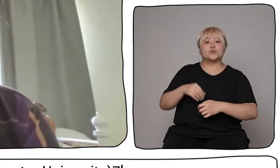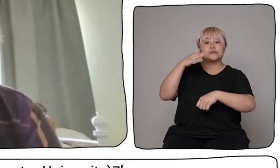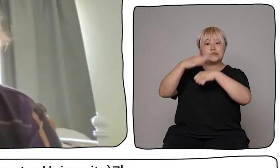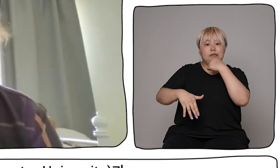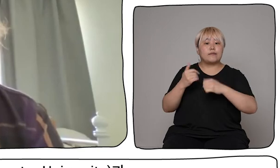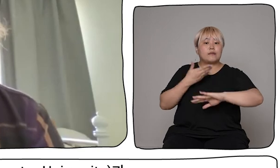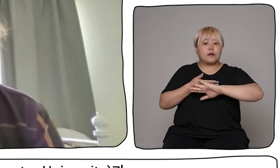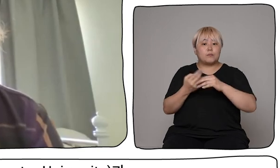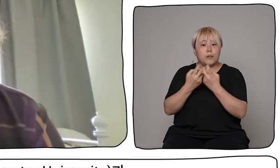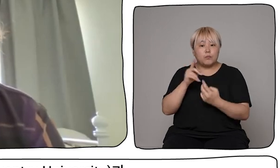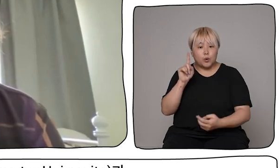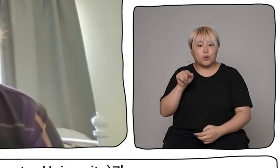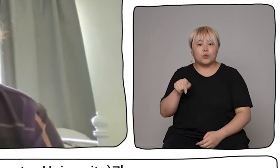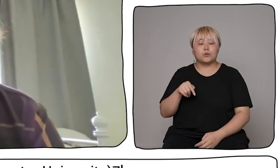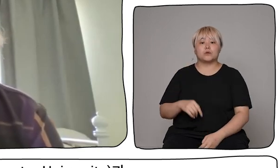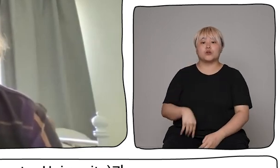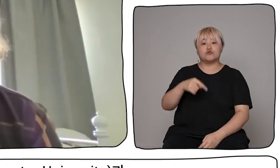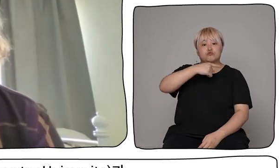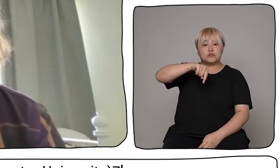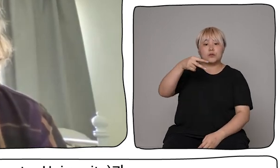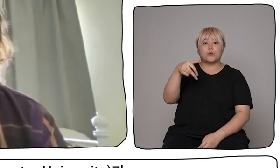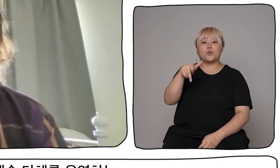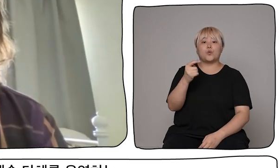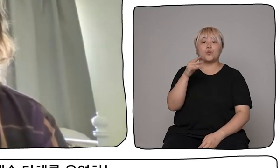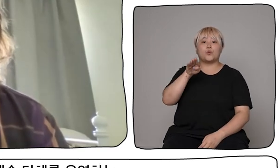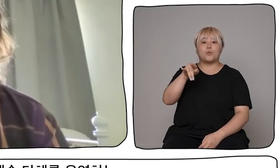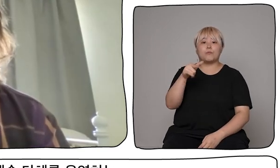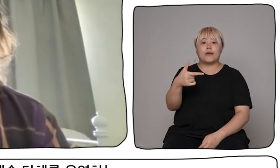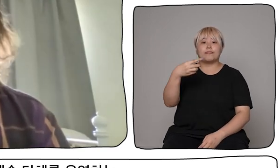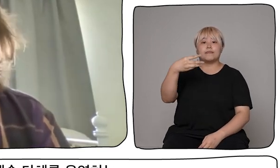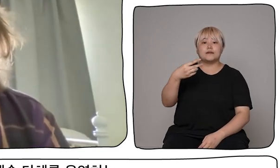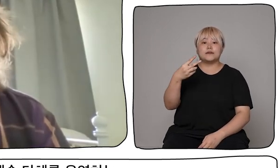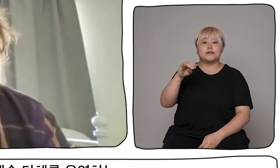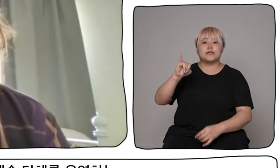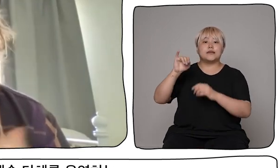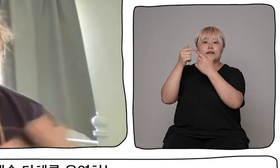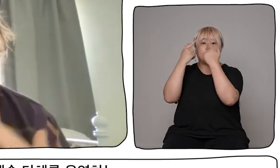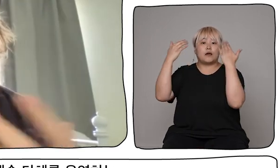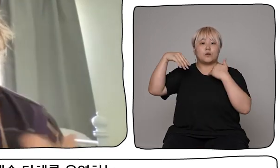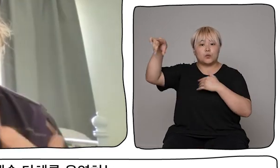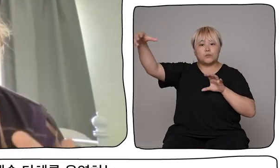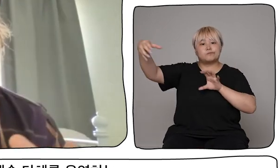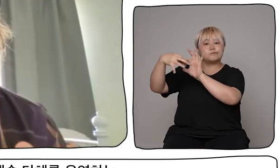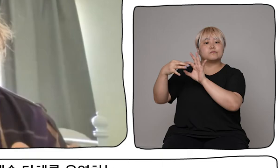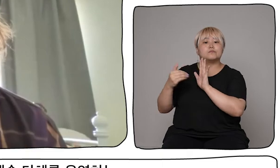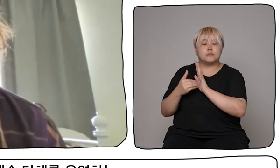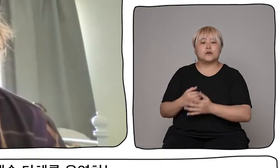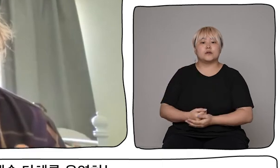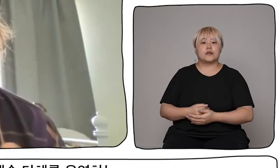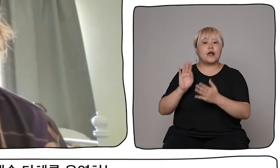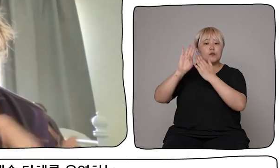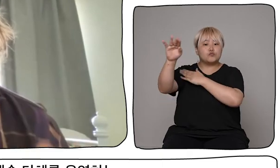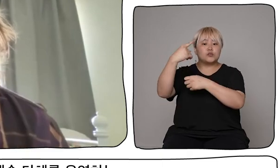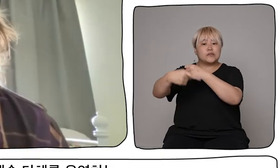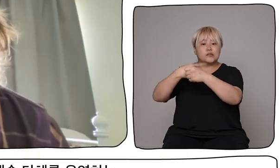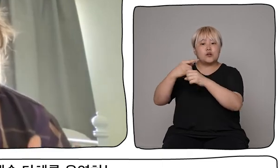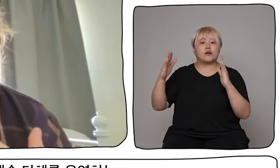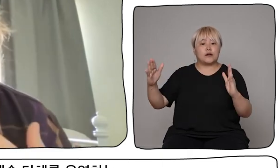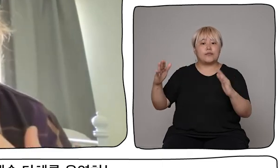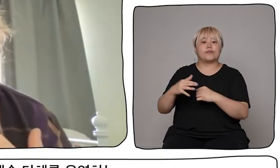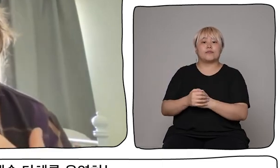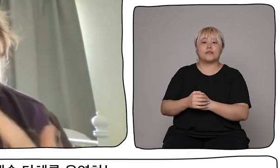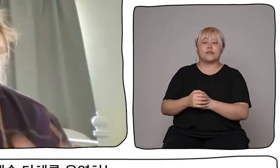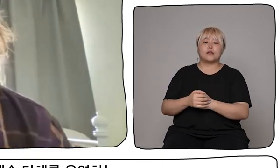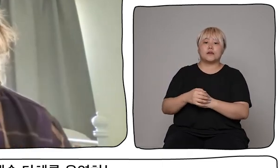partnership with Coventry University, and that is a research project looking at different ways of running disability arts organisations that we are undergoing